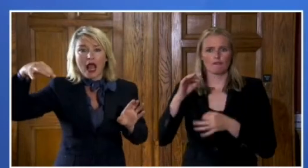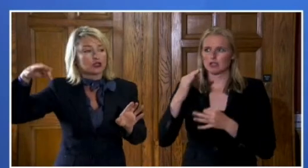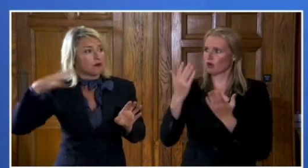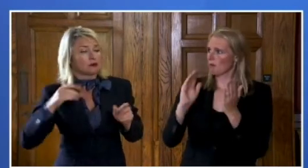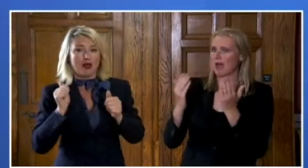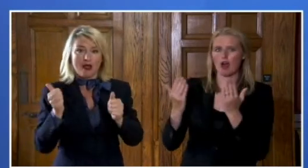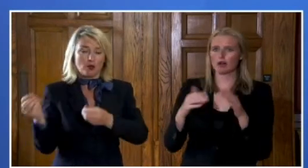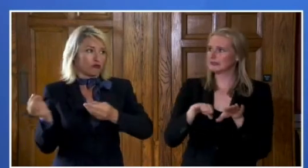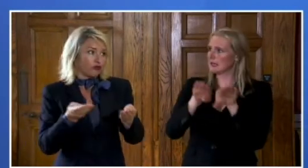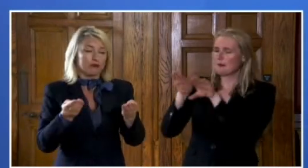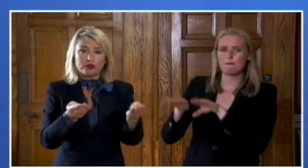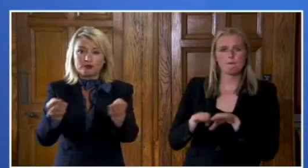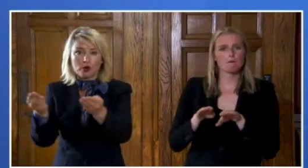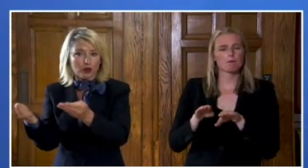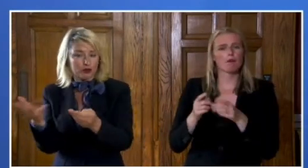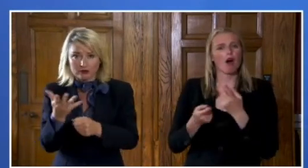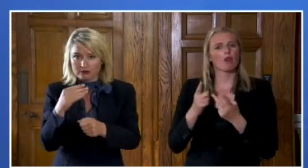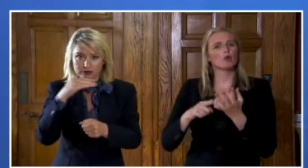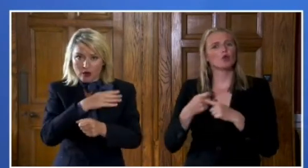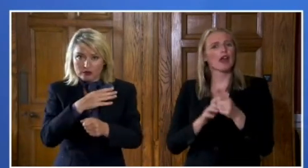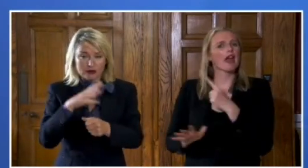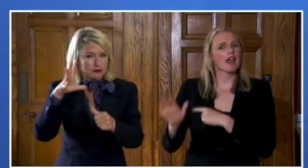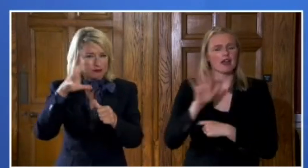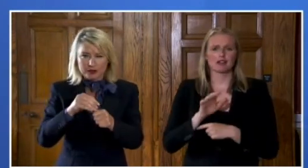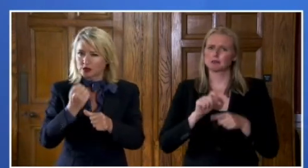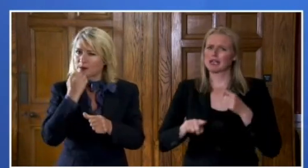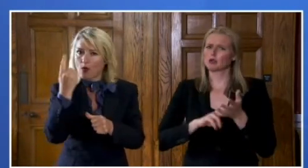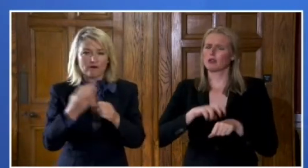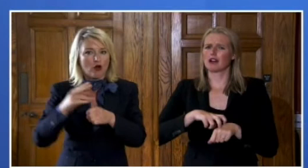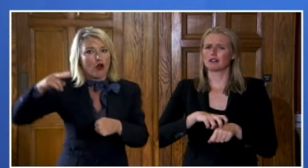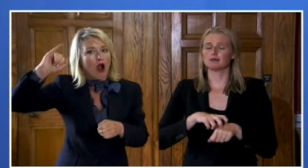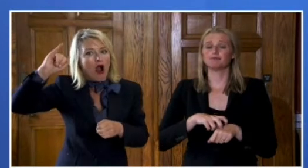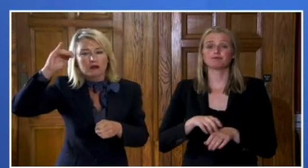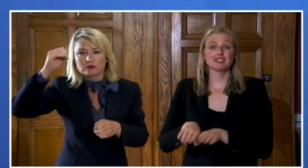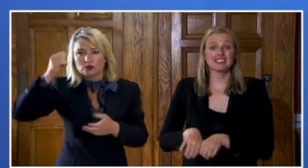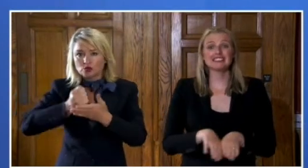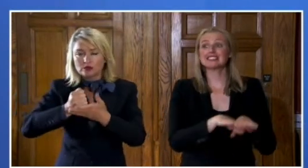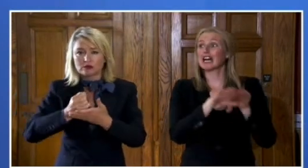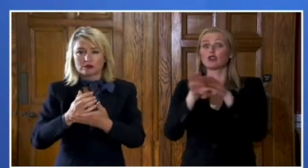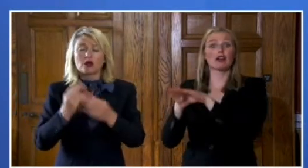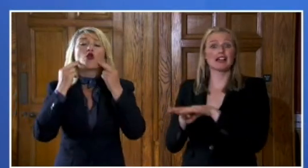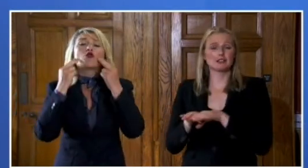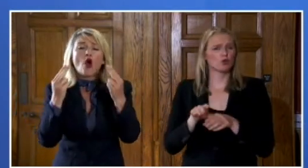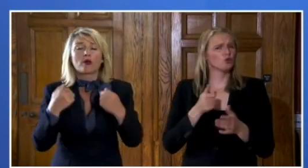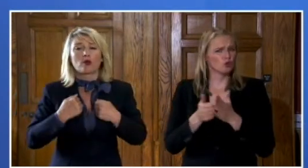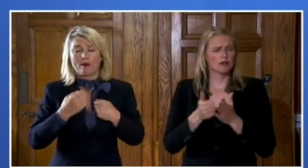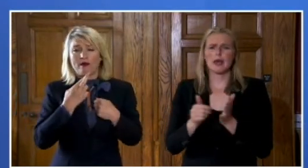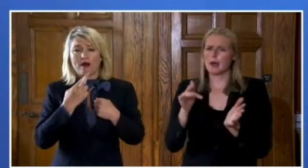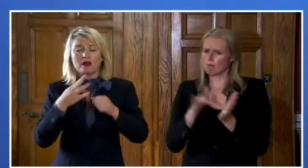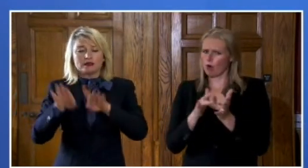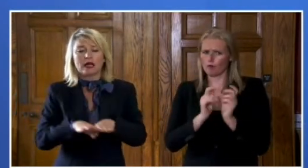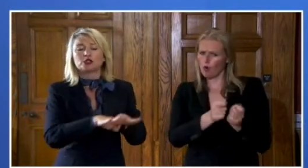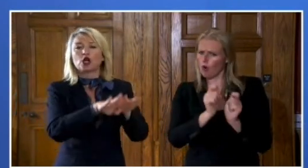students, particularly those from Northern Ireland. While standardisation is normally an important feature of awarding qualifications,